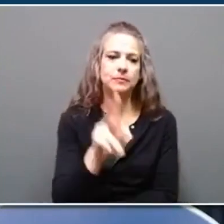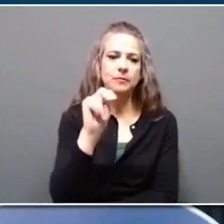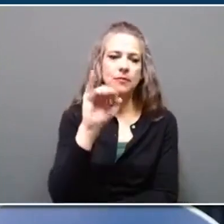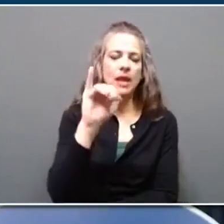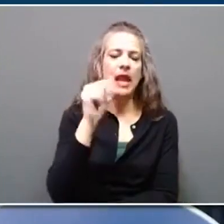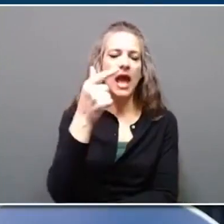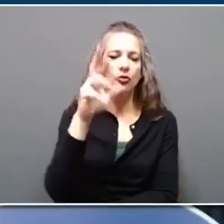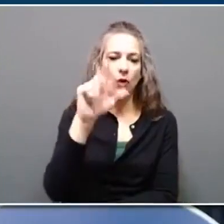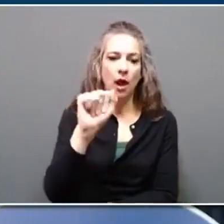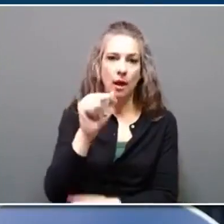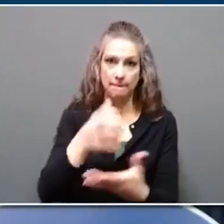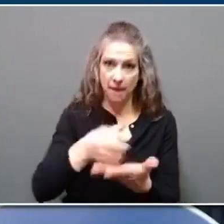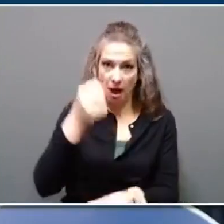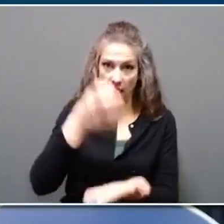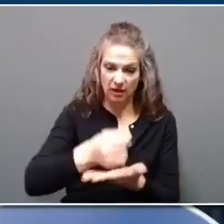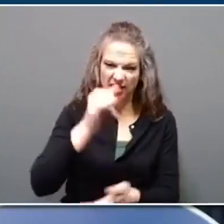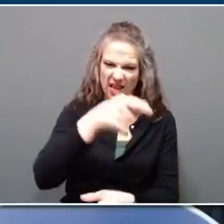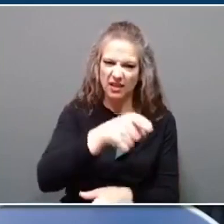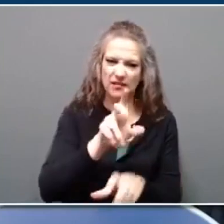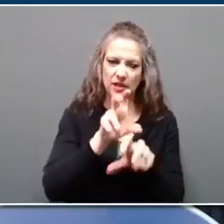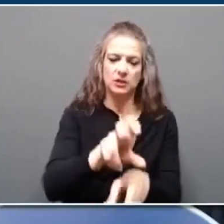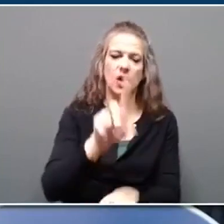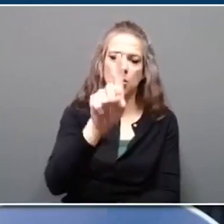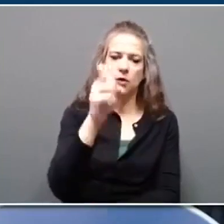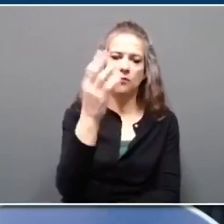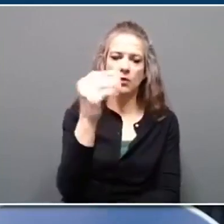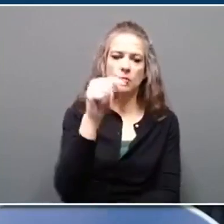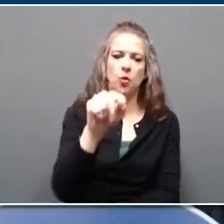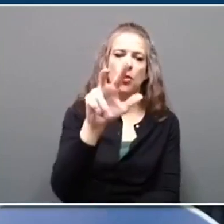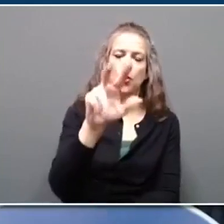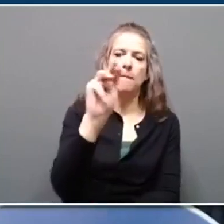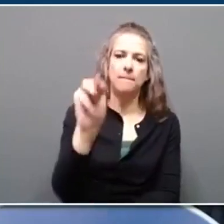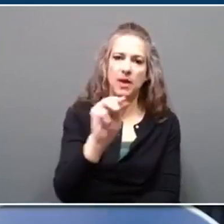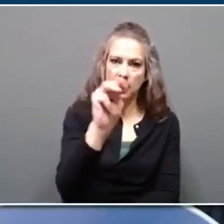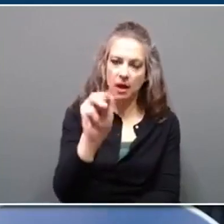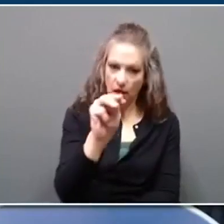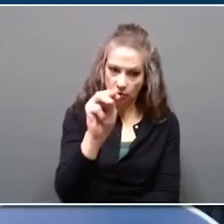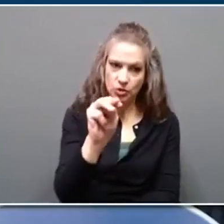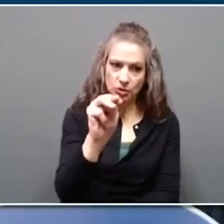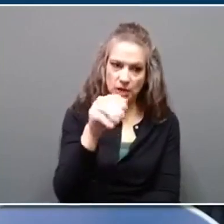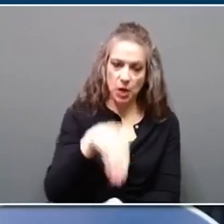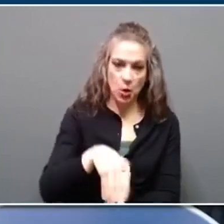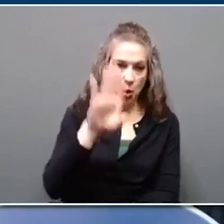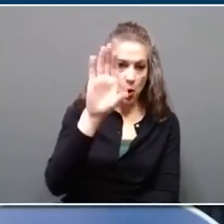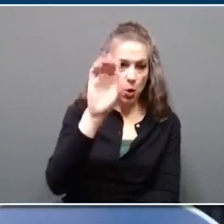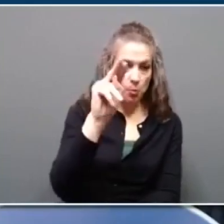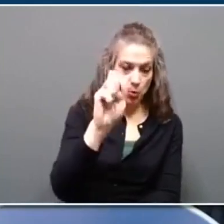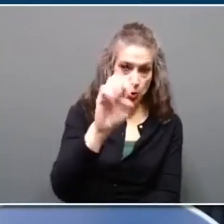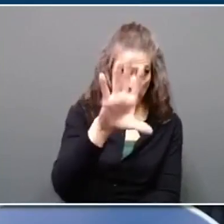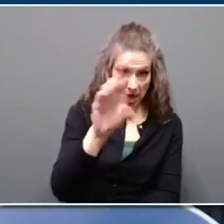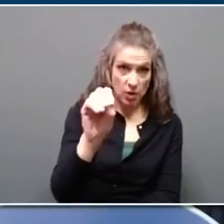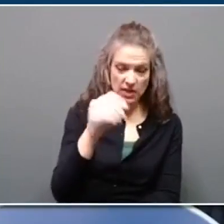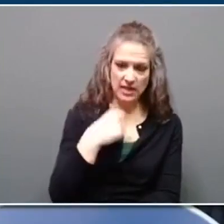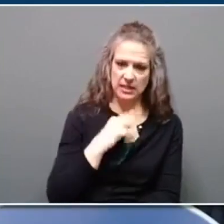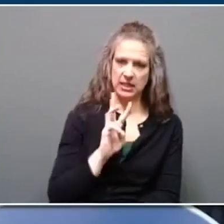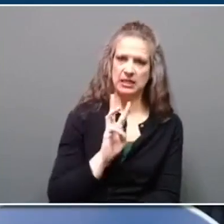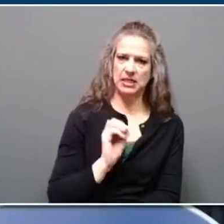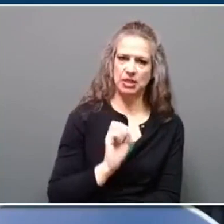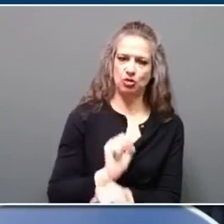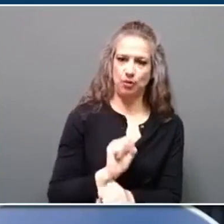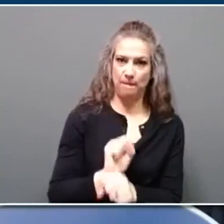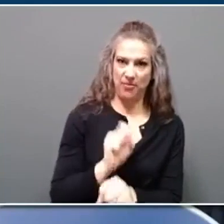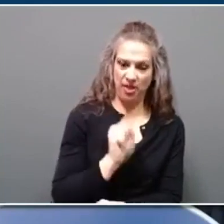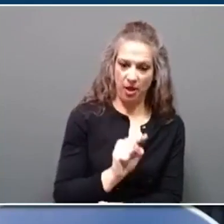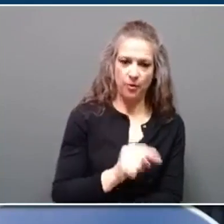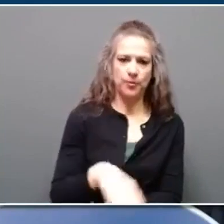which is investing $114.3 million in Boone County and creating 60 jobs. Franklin